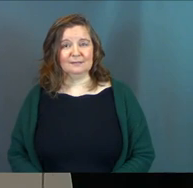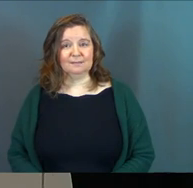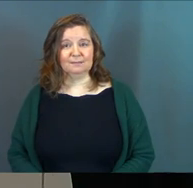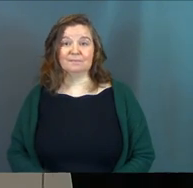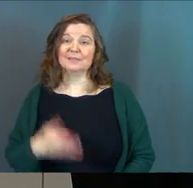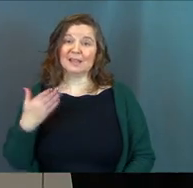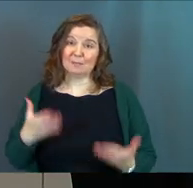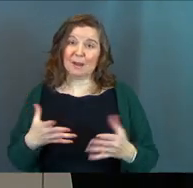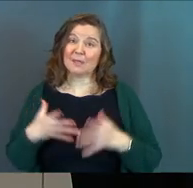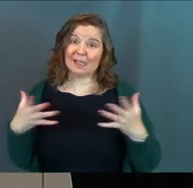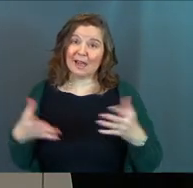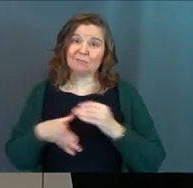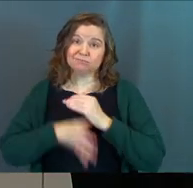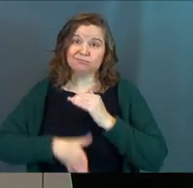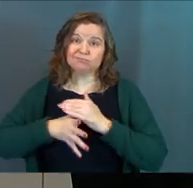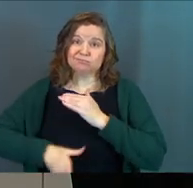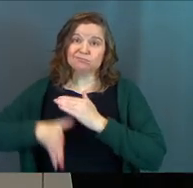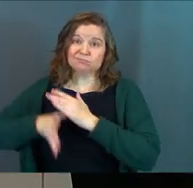Probably a lot.